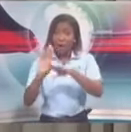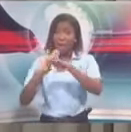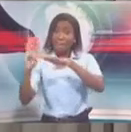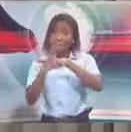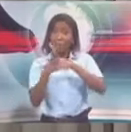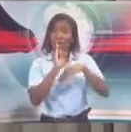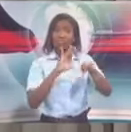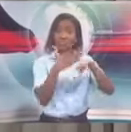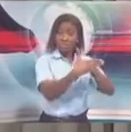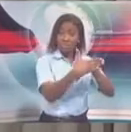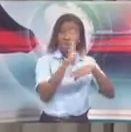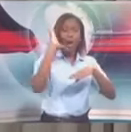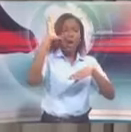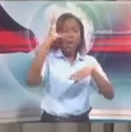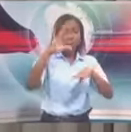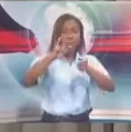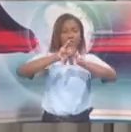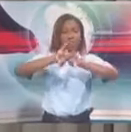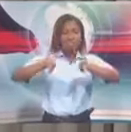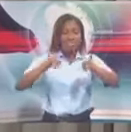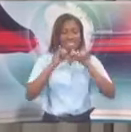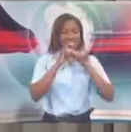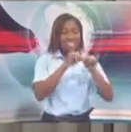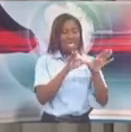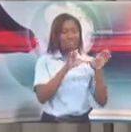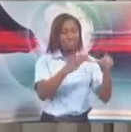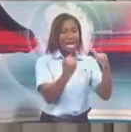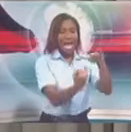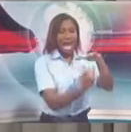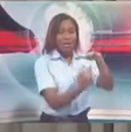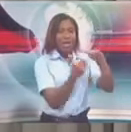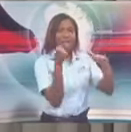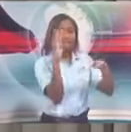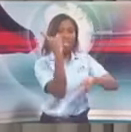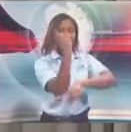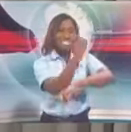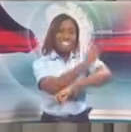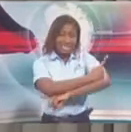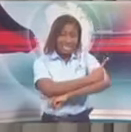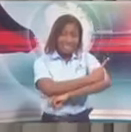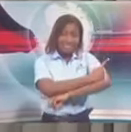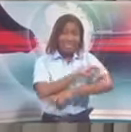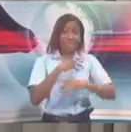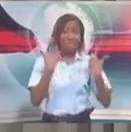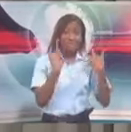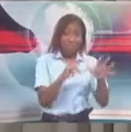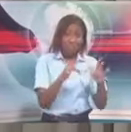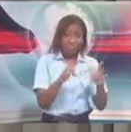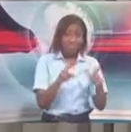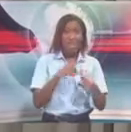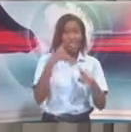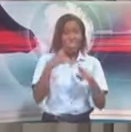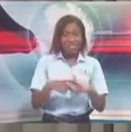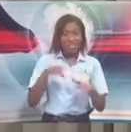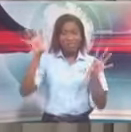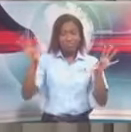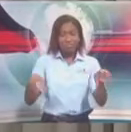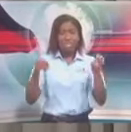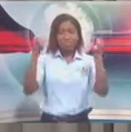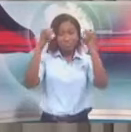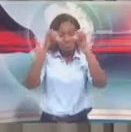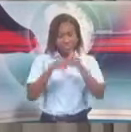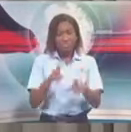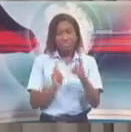14 days in Barbados and Jamaica. We will make the arrangements with Caribbean Airlines and bring you back. And when you arrive